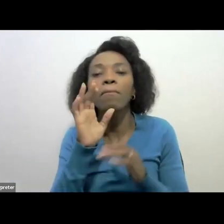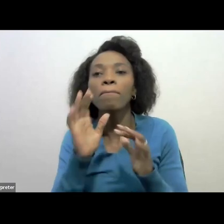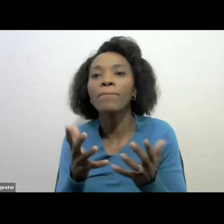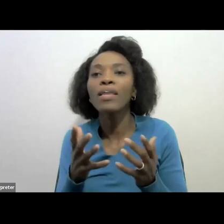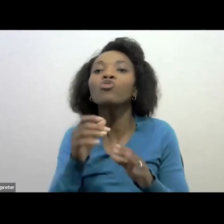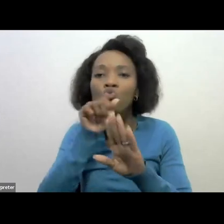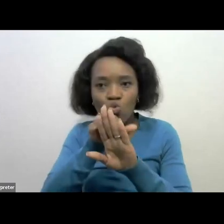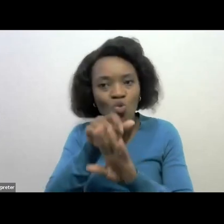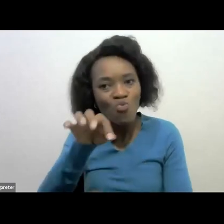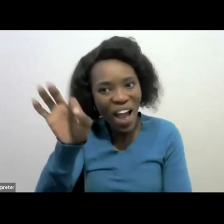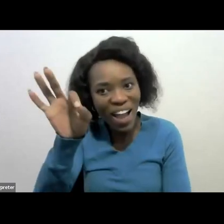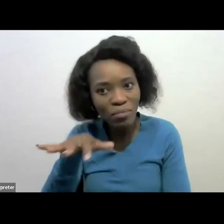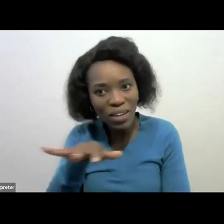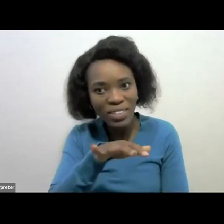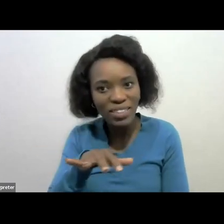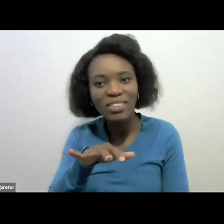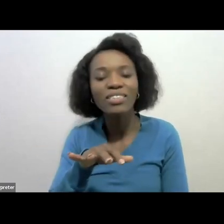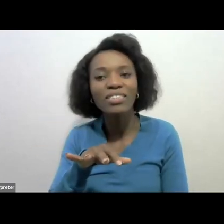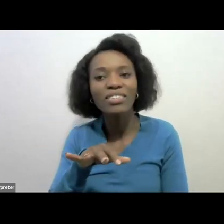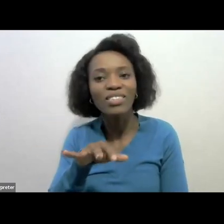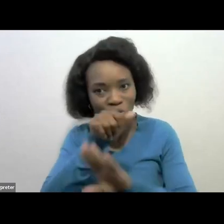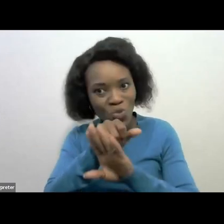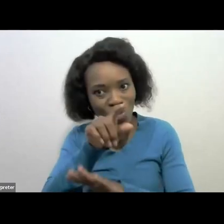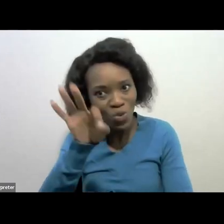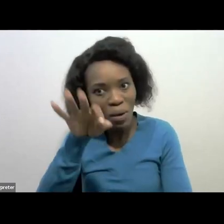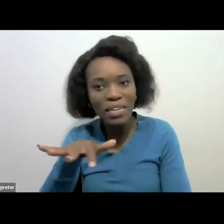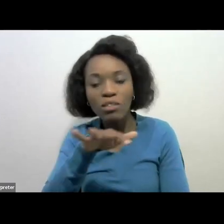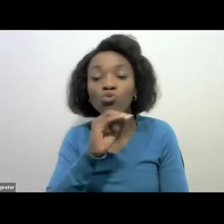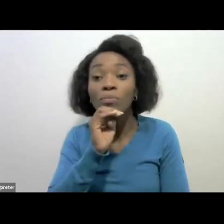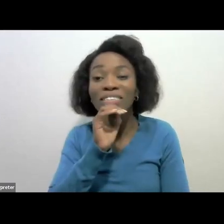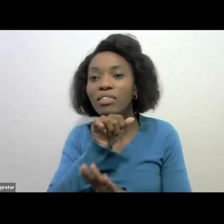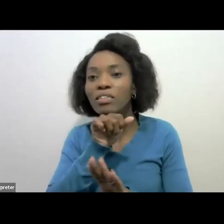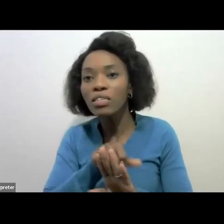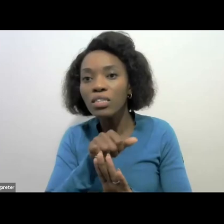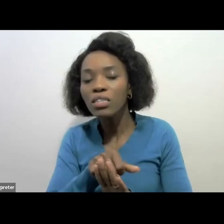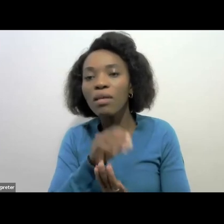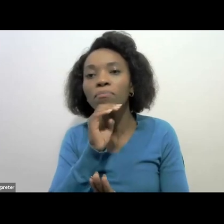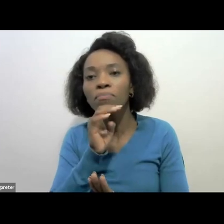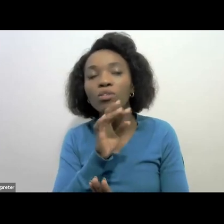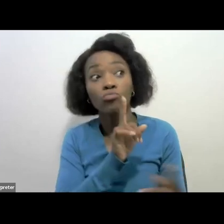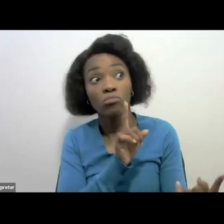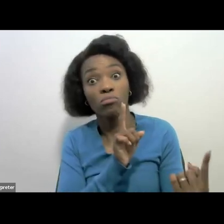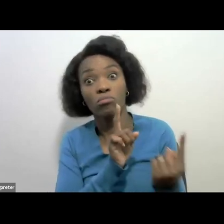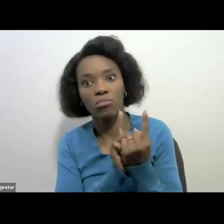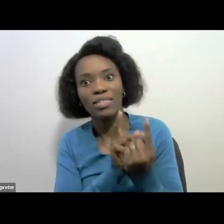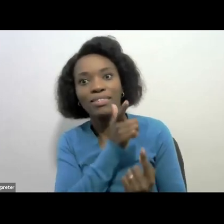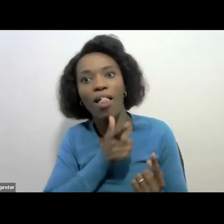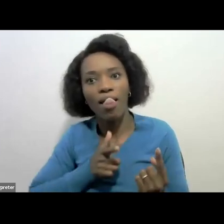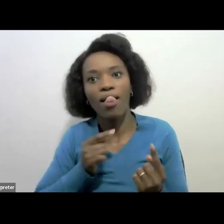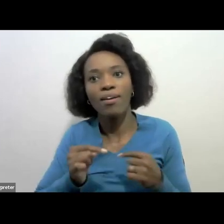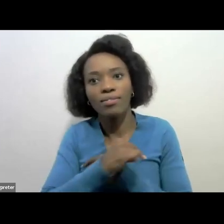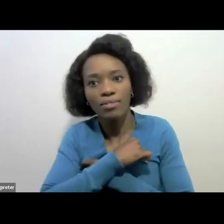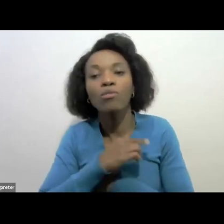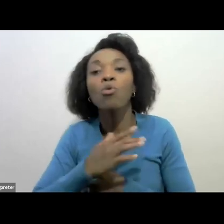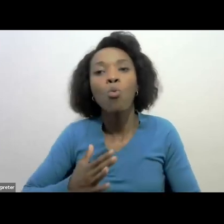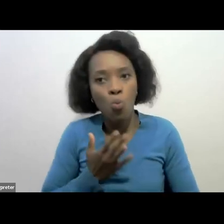at the right door so knocking first is that you are going to come to us and tell us that you